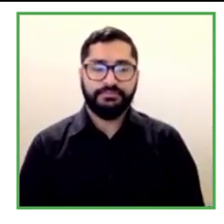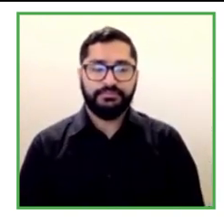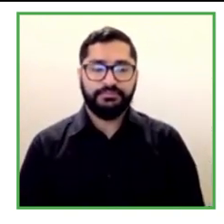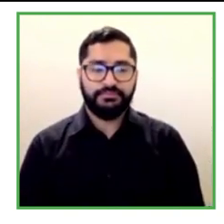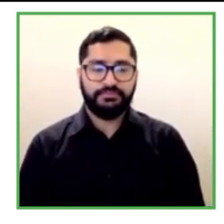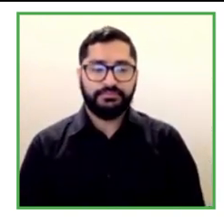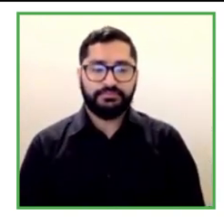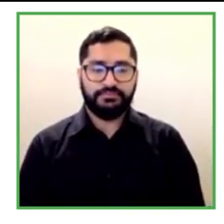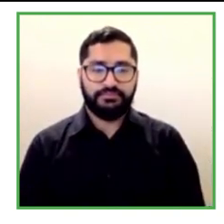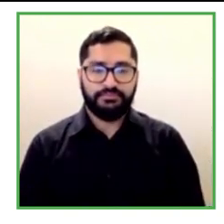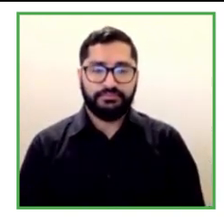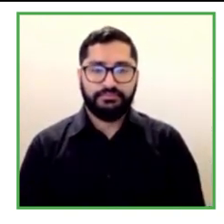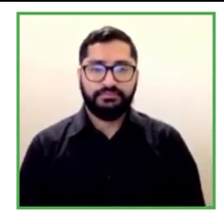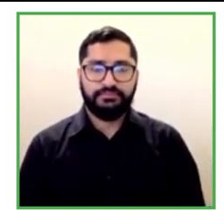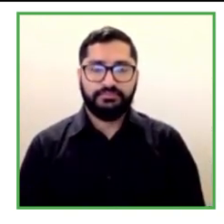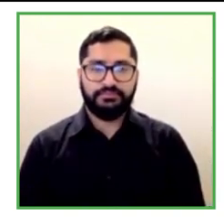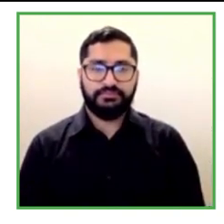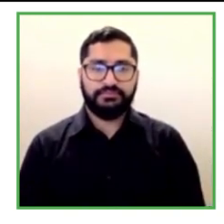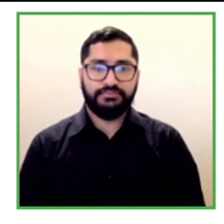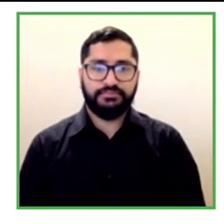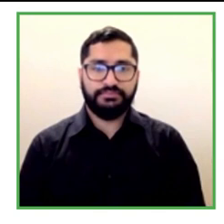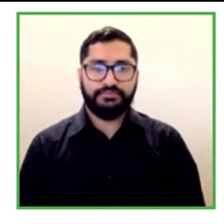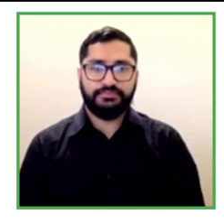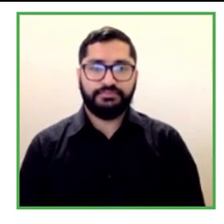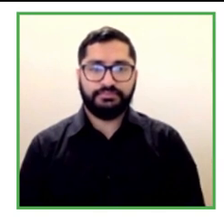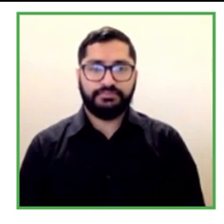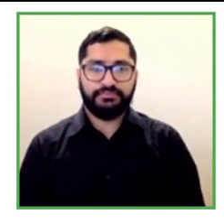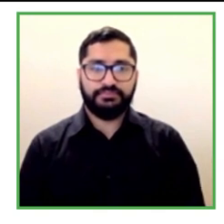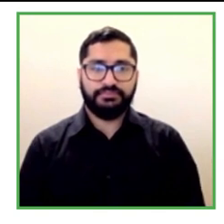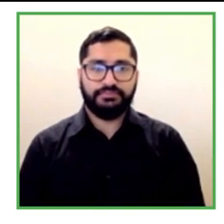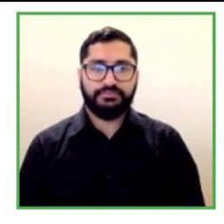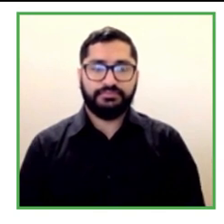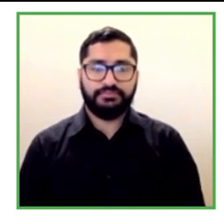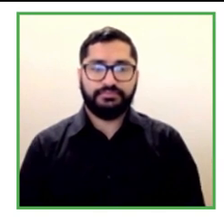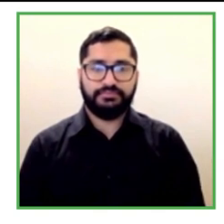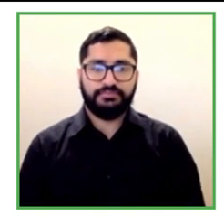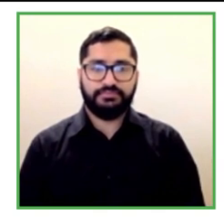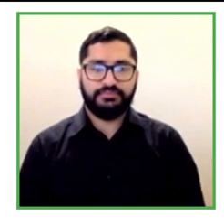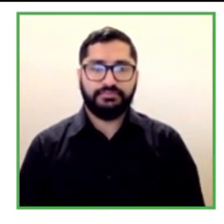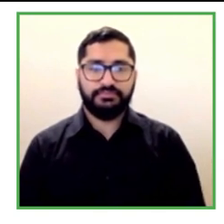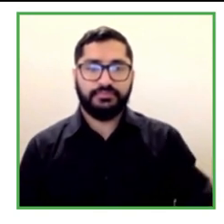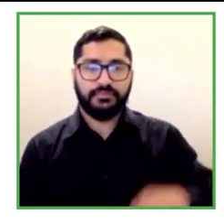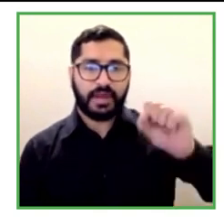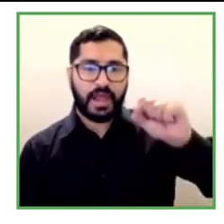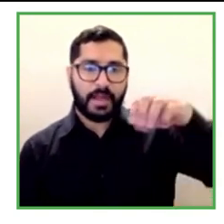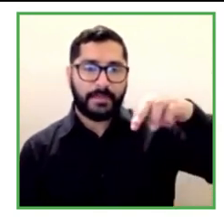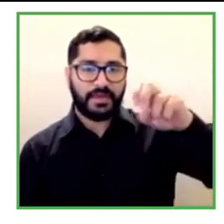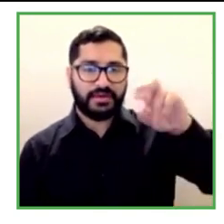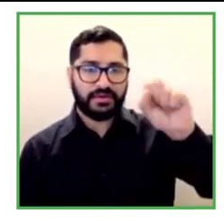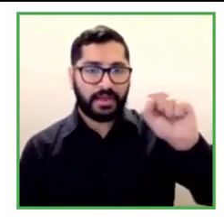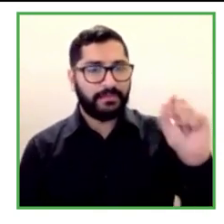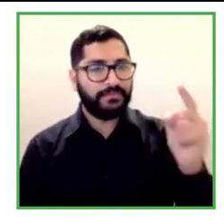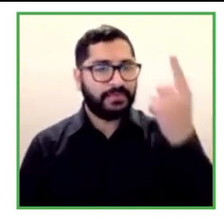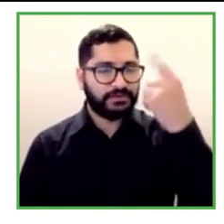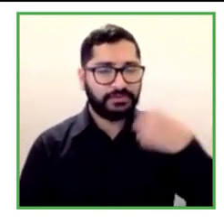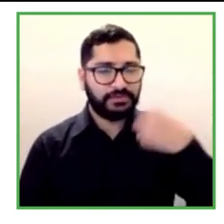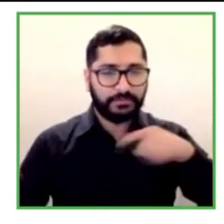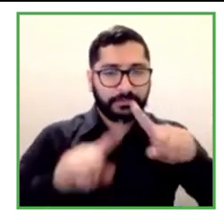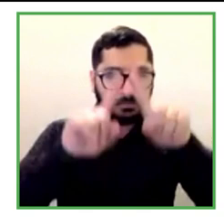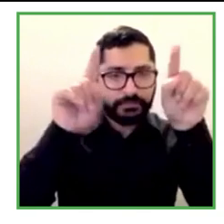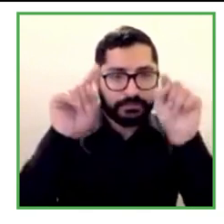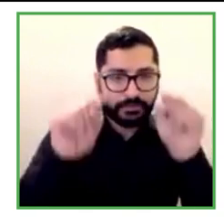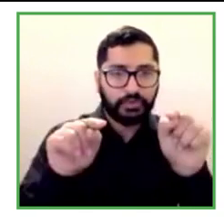Amina, my first question is that you are selected in zero project